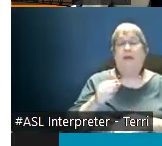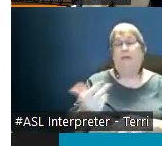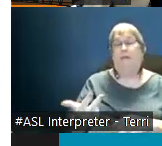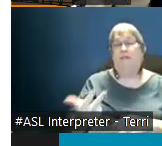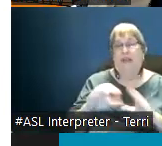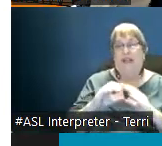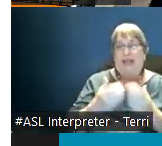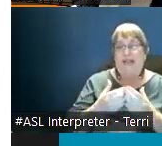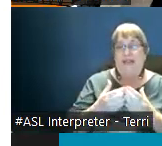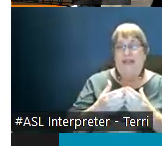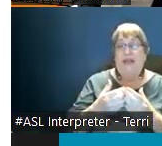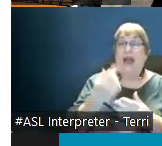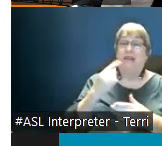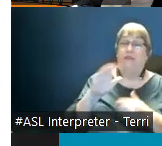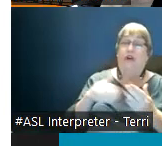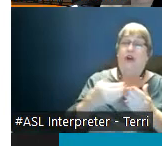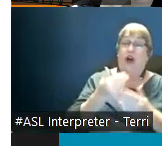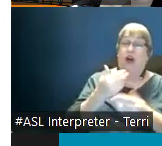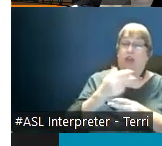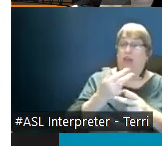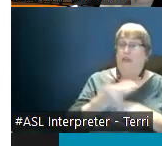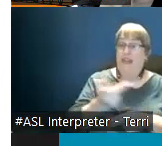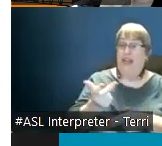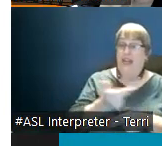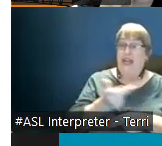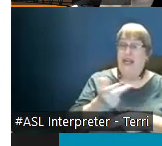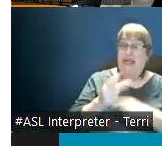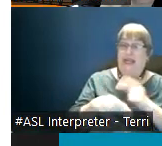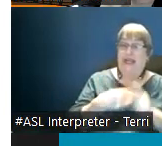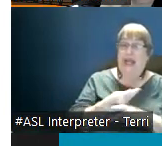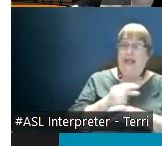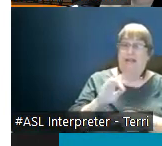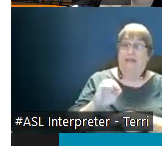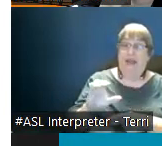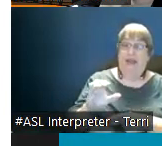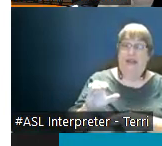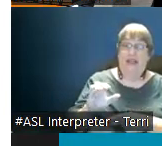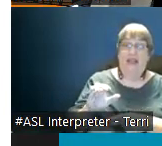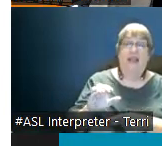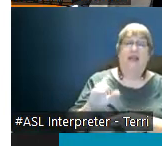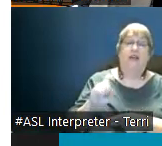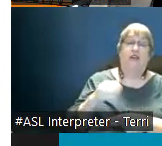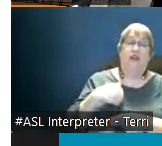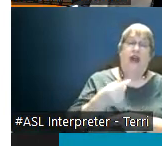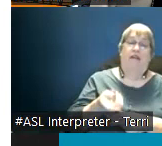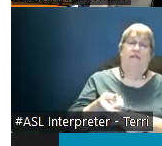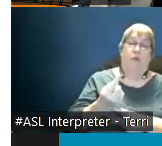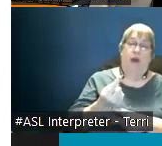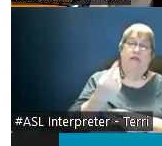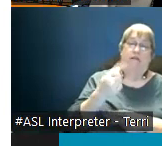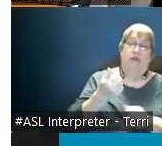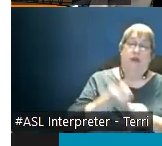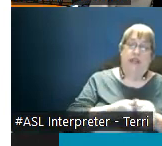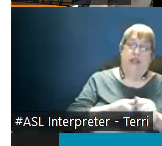for all types of faculty student reviews should be done one one for each class preparation wherever that's